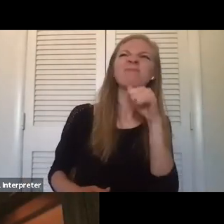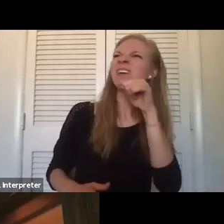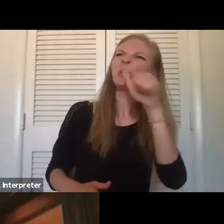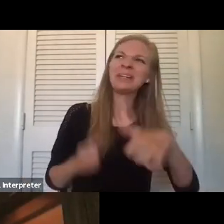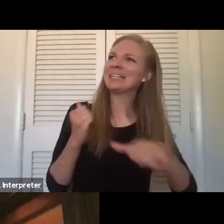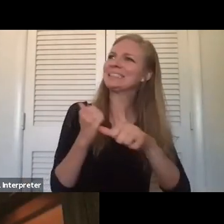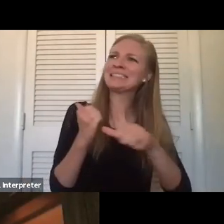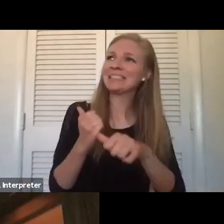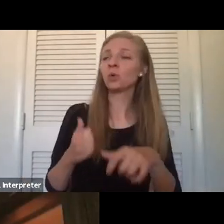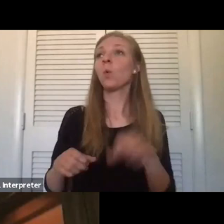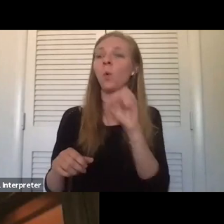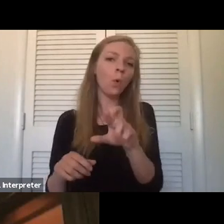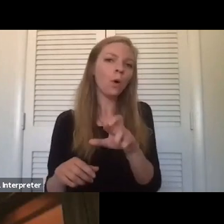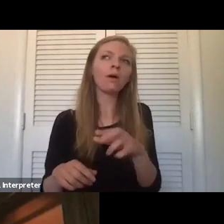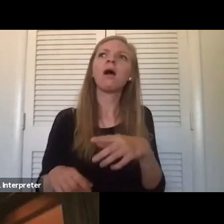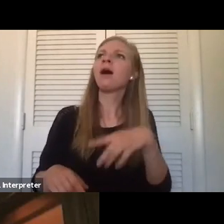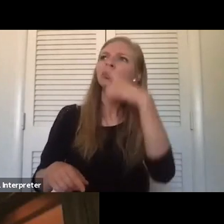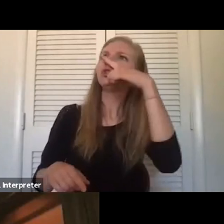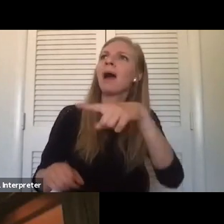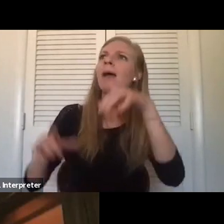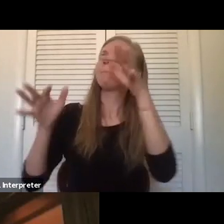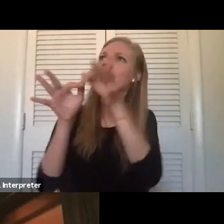could you do something different? So just listen.